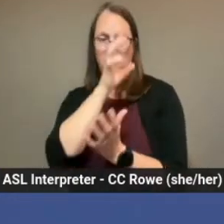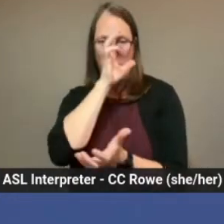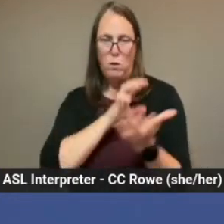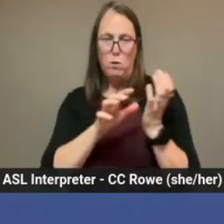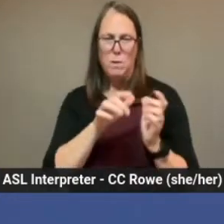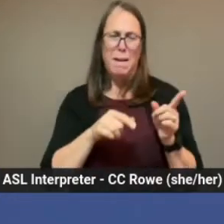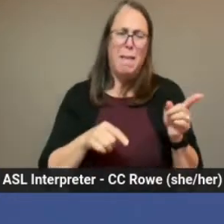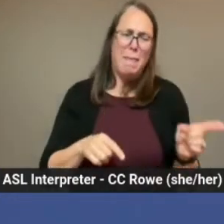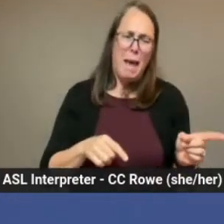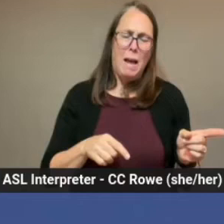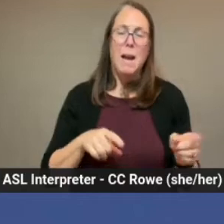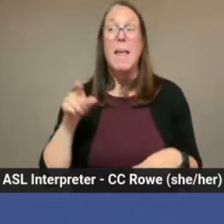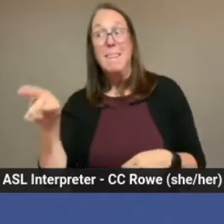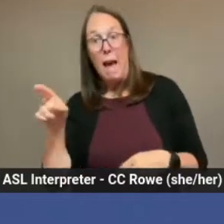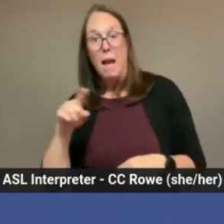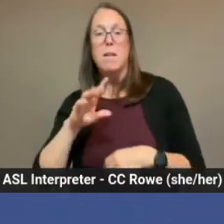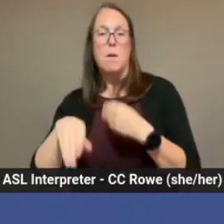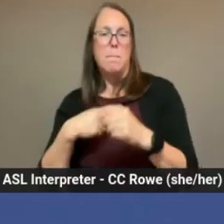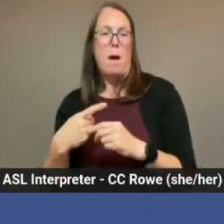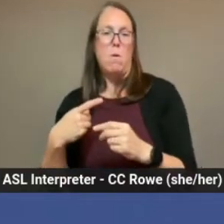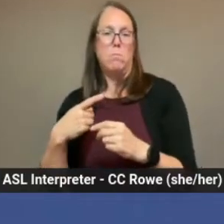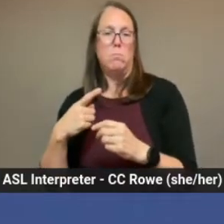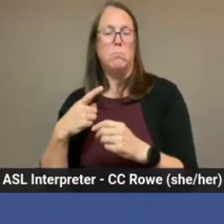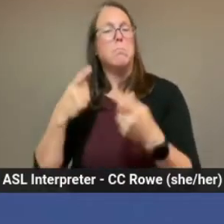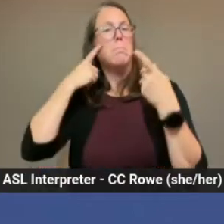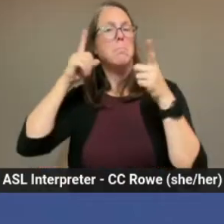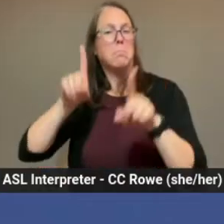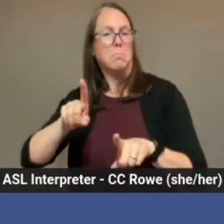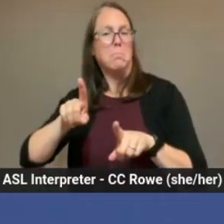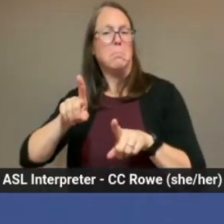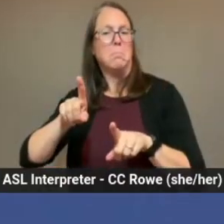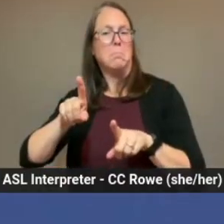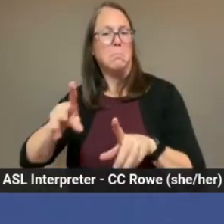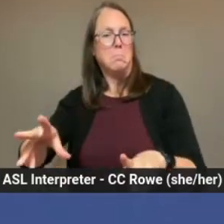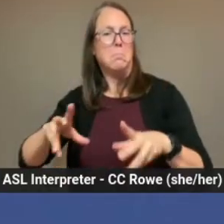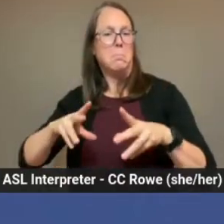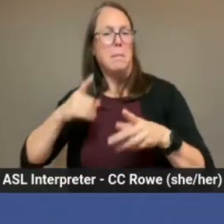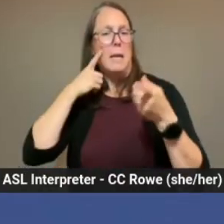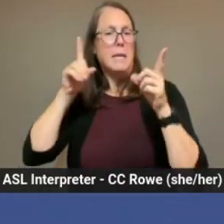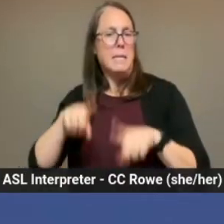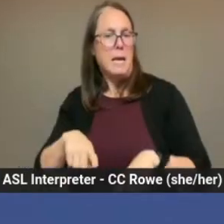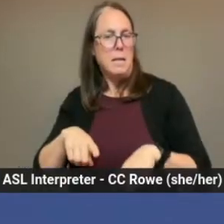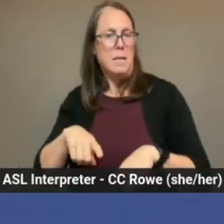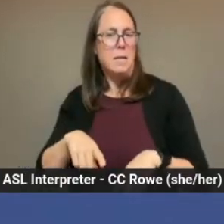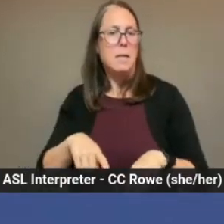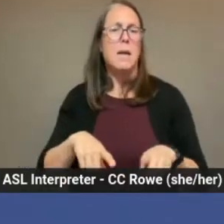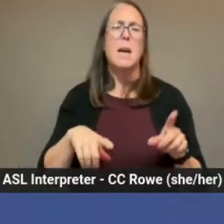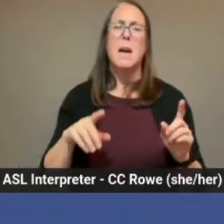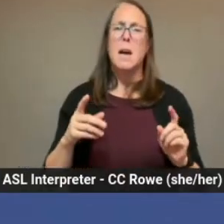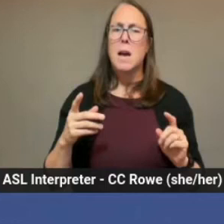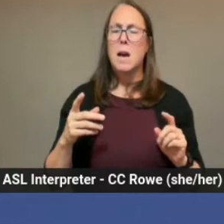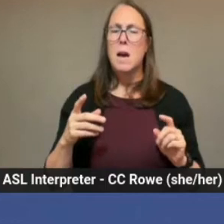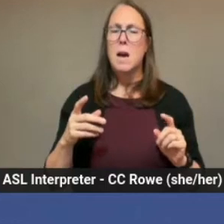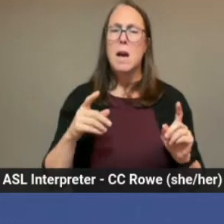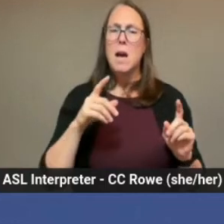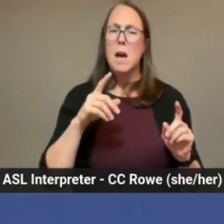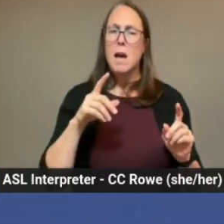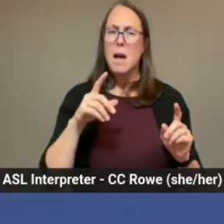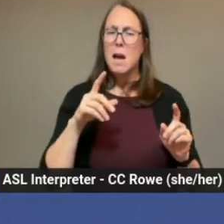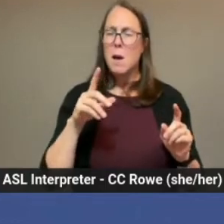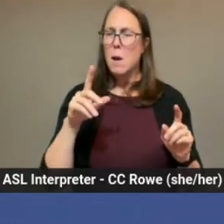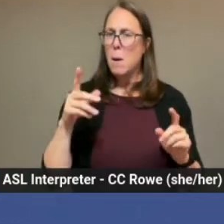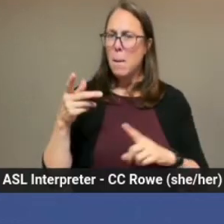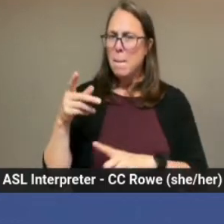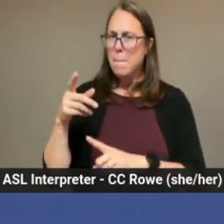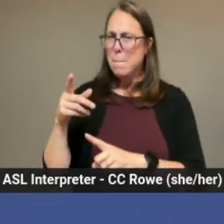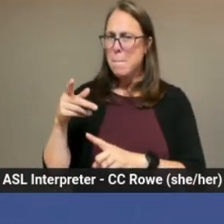Tali Amory can be confusing for people because it's like Polly Amory already has